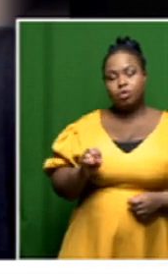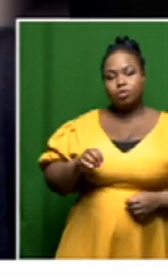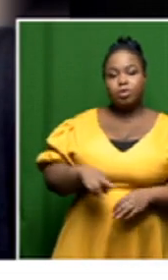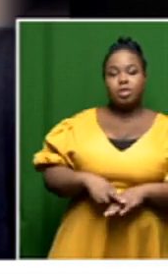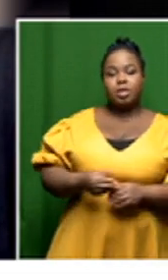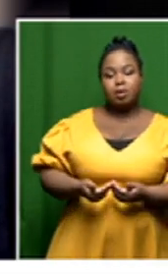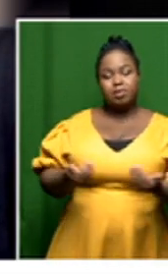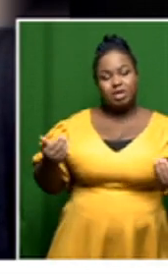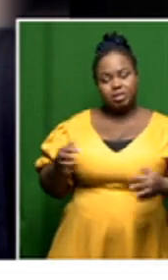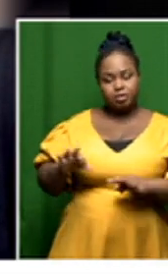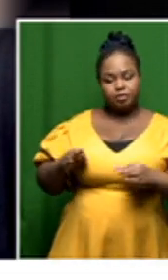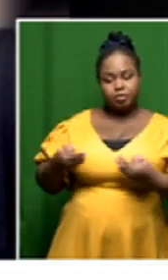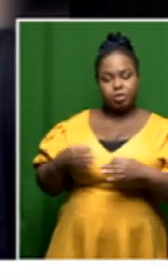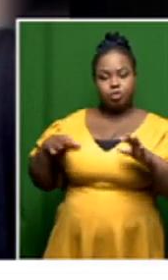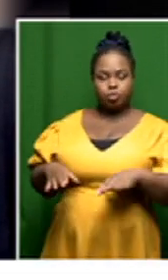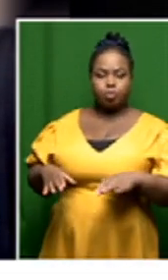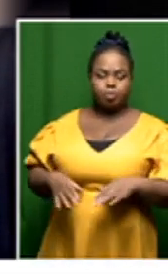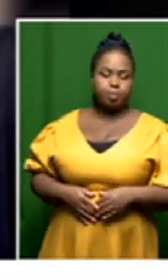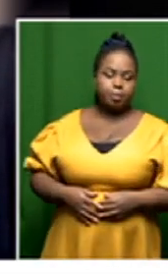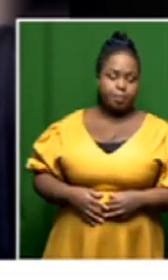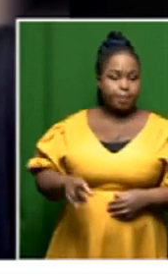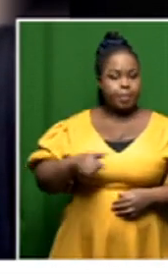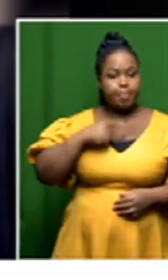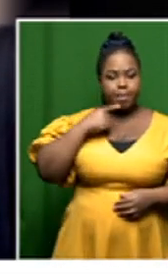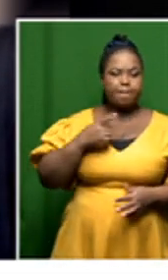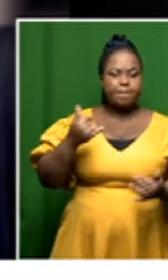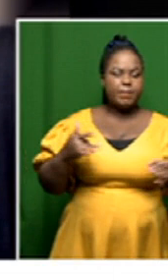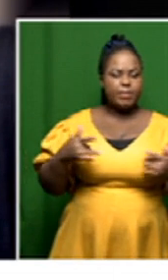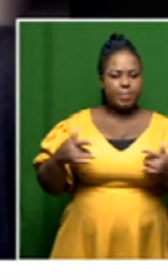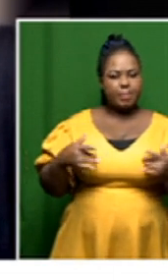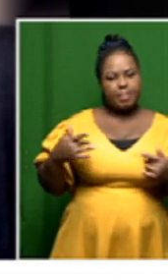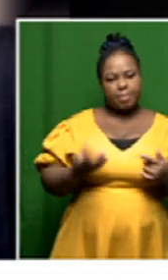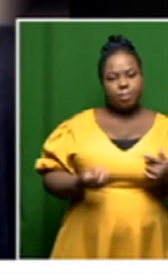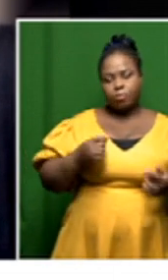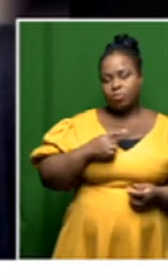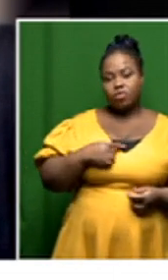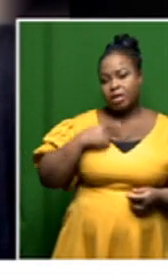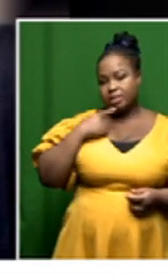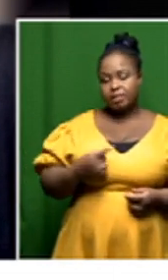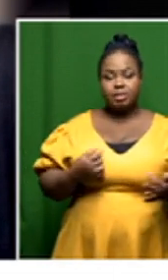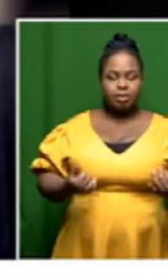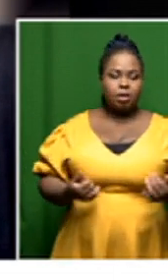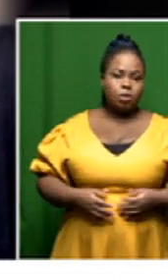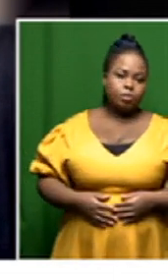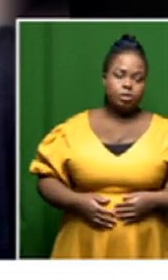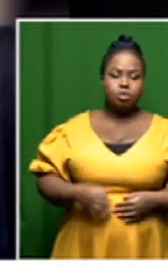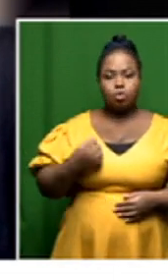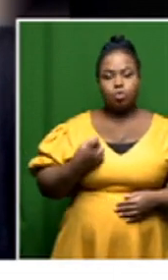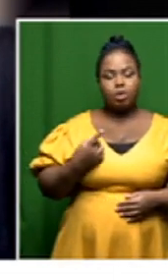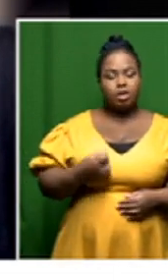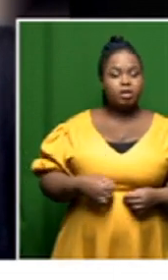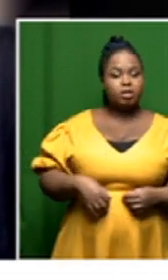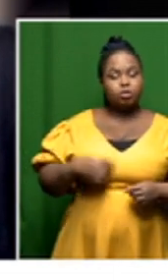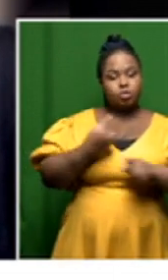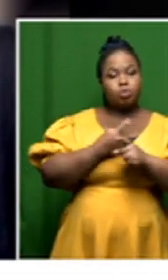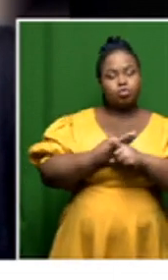apartheid era victims families group that there is serious concern that these uh one foot soldiers and two